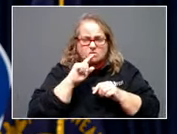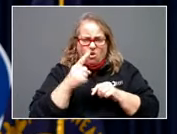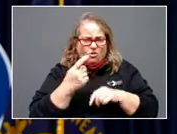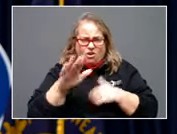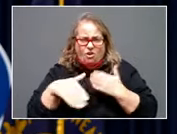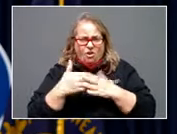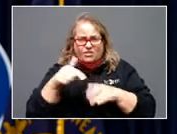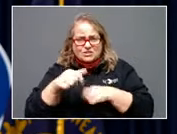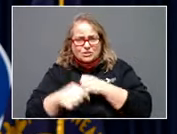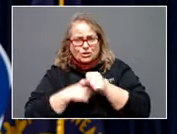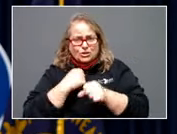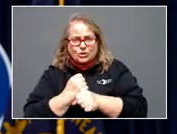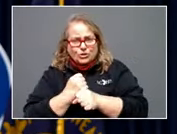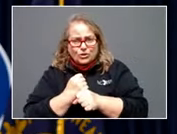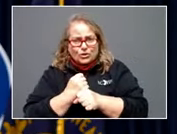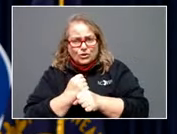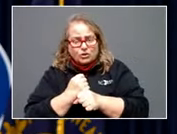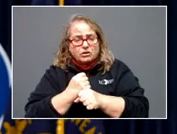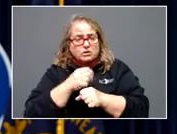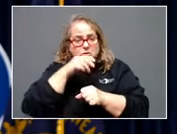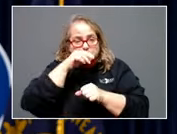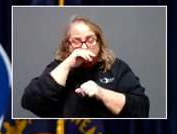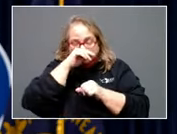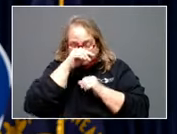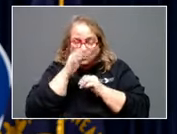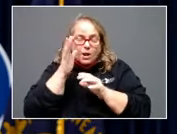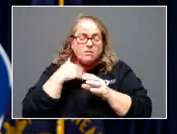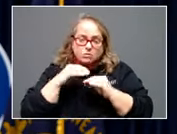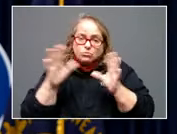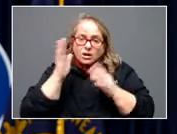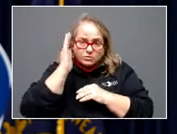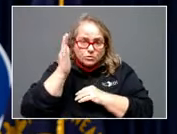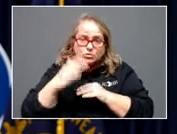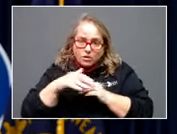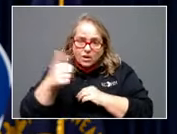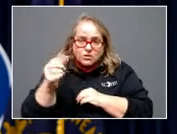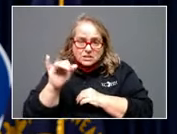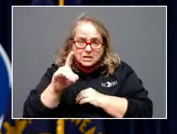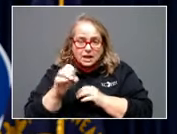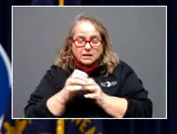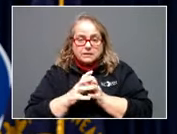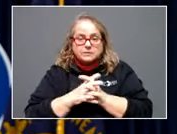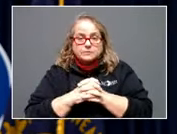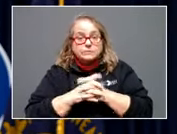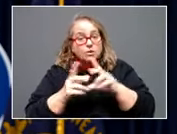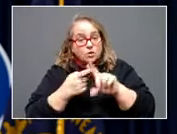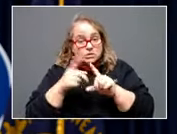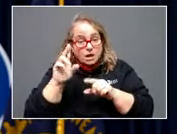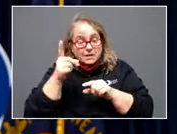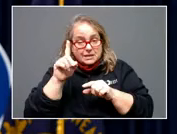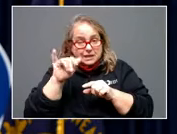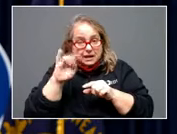us on the other side than we have ever seen. So first, updating fatalities